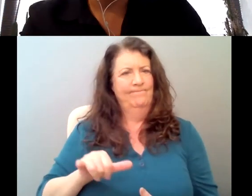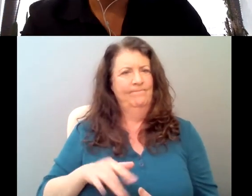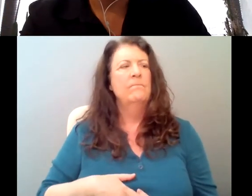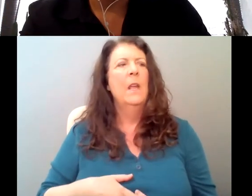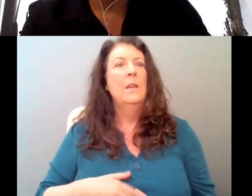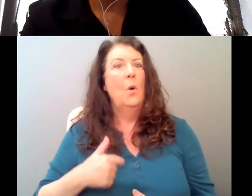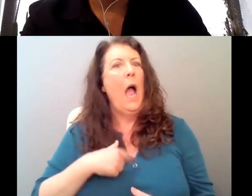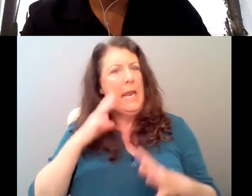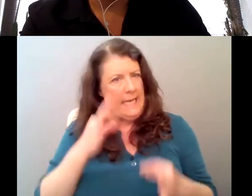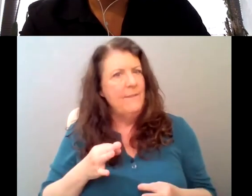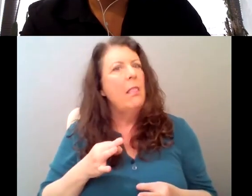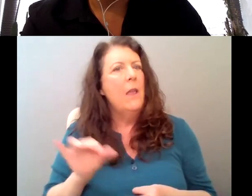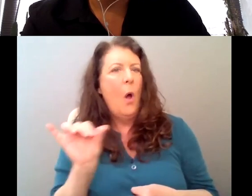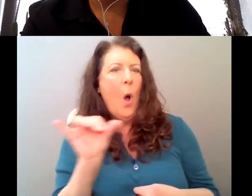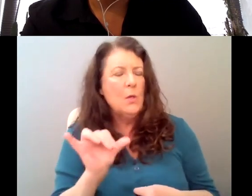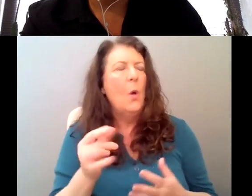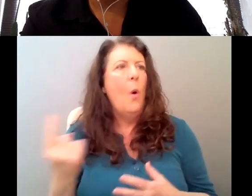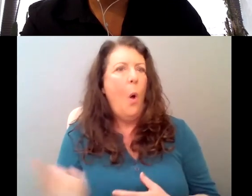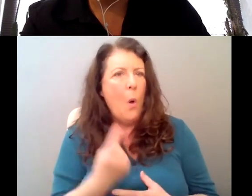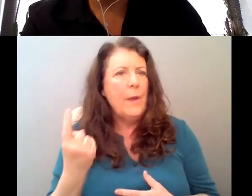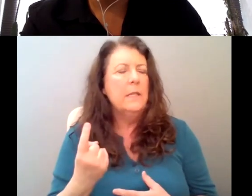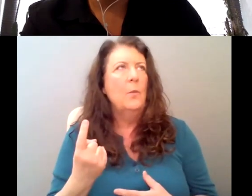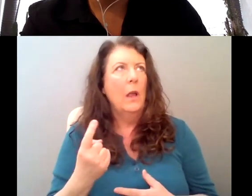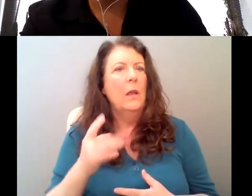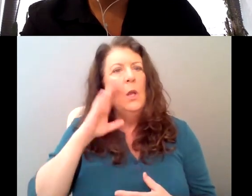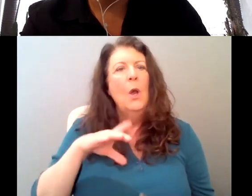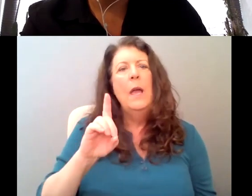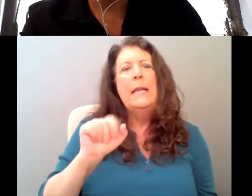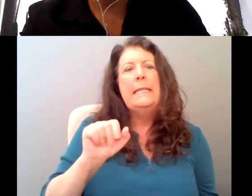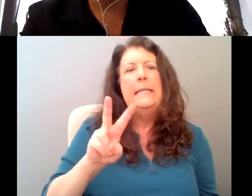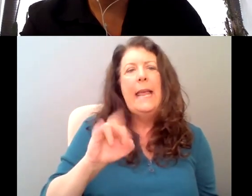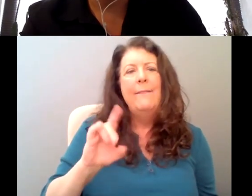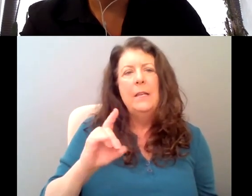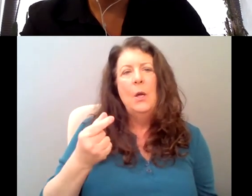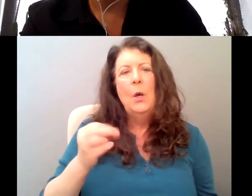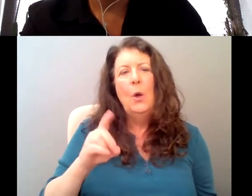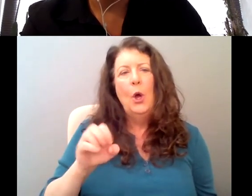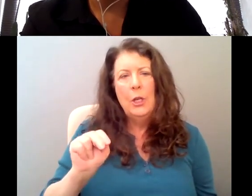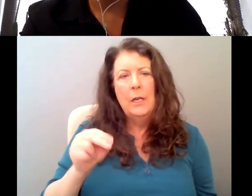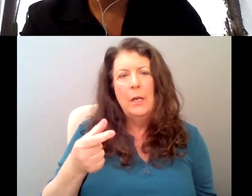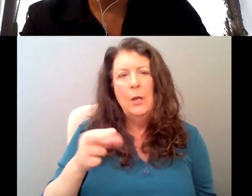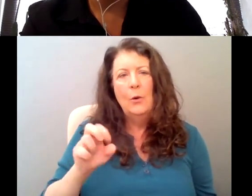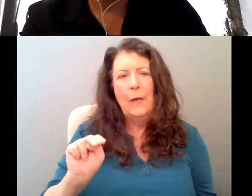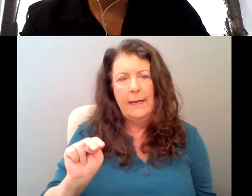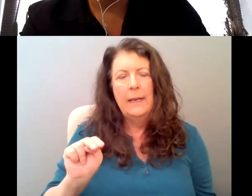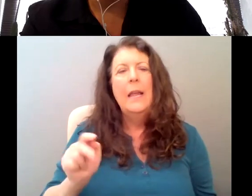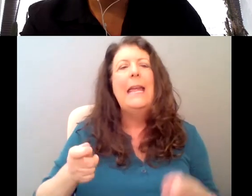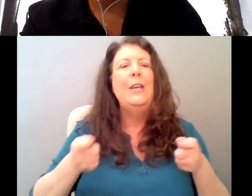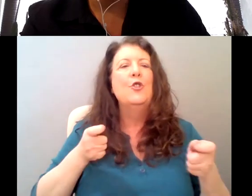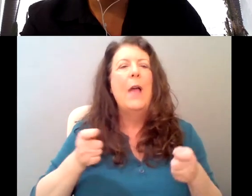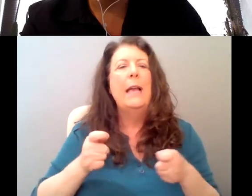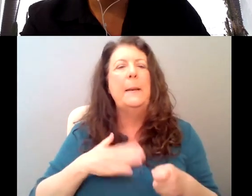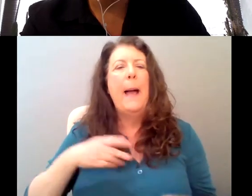definitely also was, um, always, I, I mean, you know, David Gordon Green directed the pilot of Dickinson and, and, um,